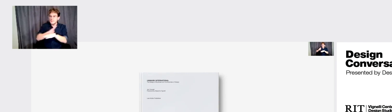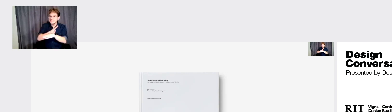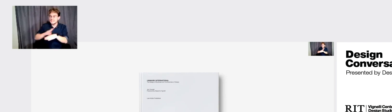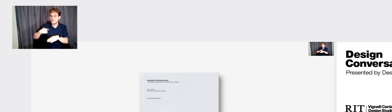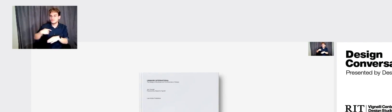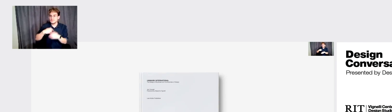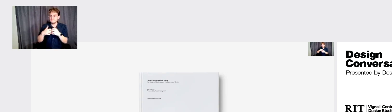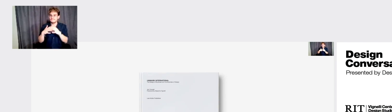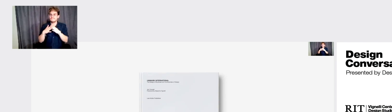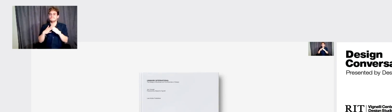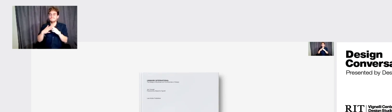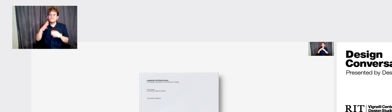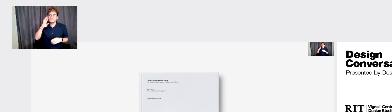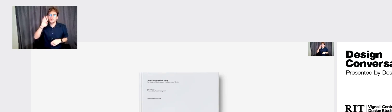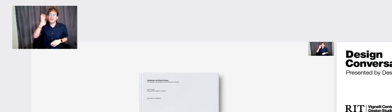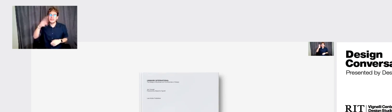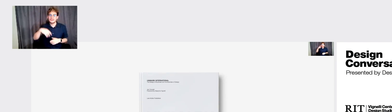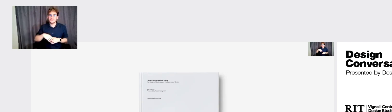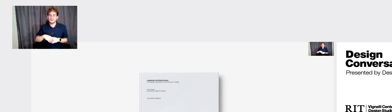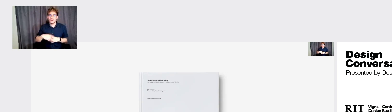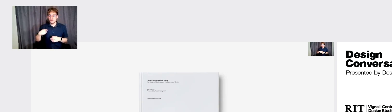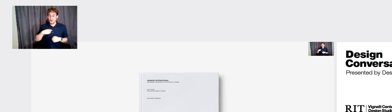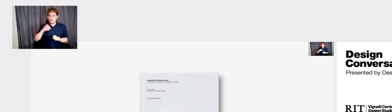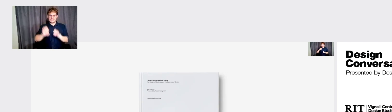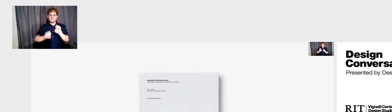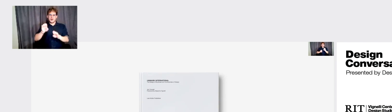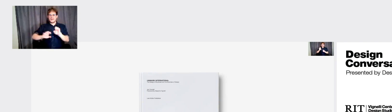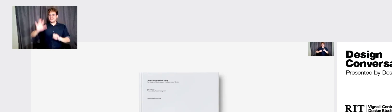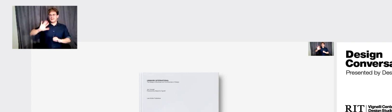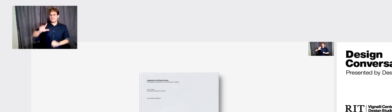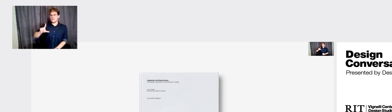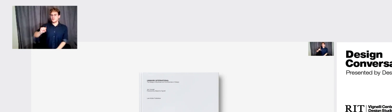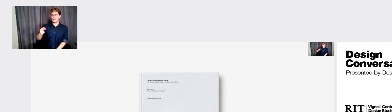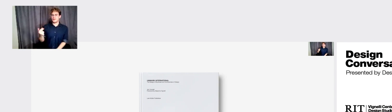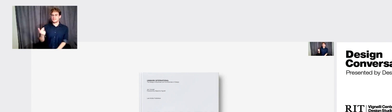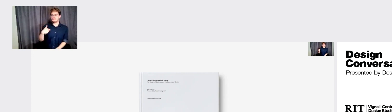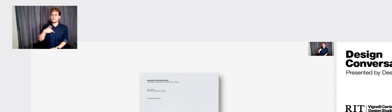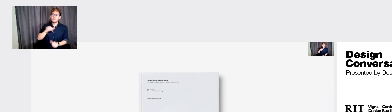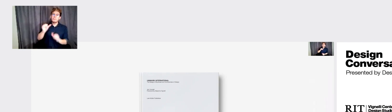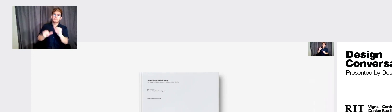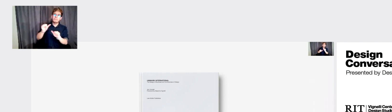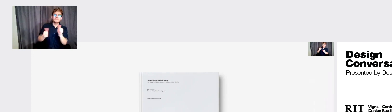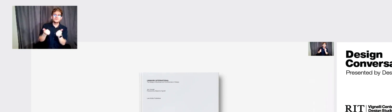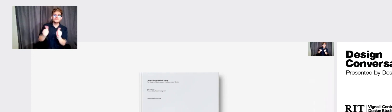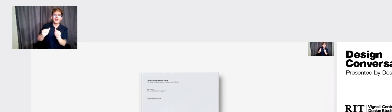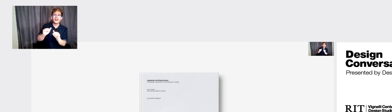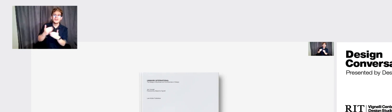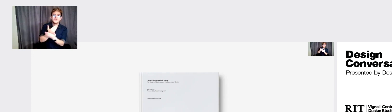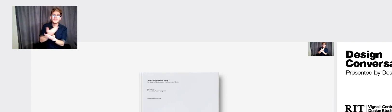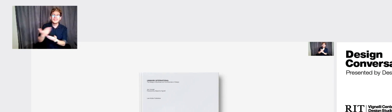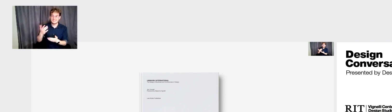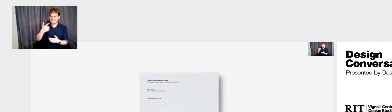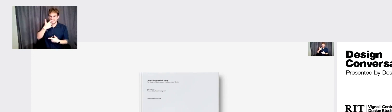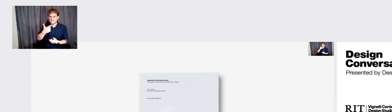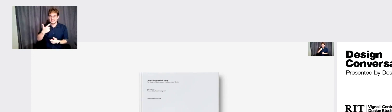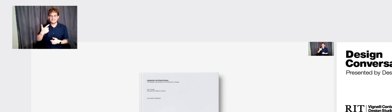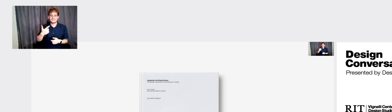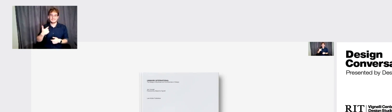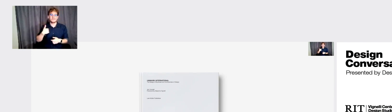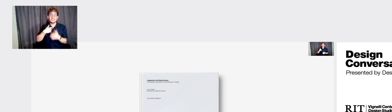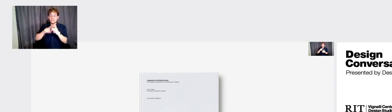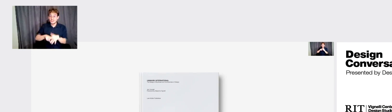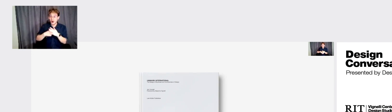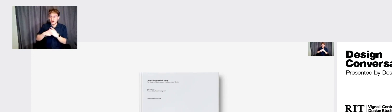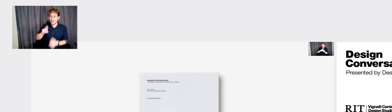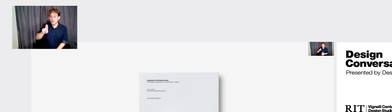decided to create and as an experiment back then. And, you know, in a way, it's kind of interesting. They, when they started Unimark, they started